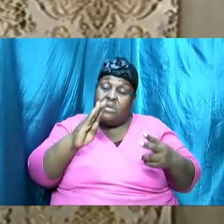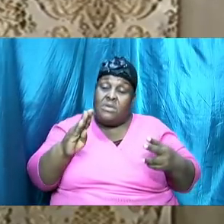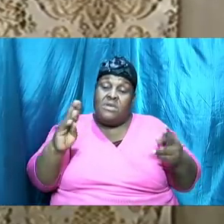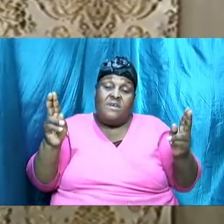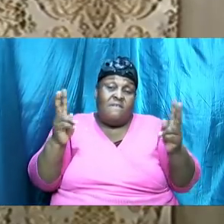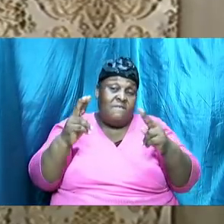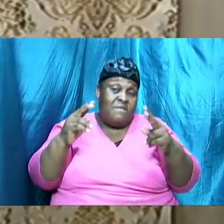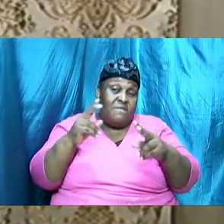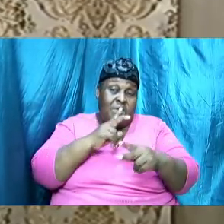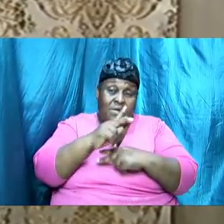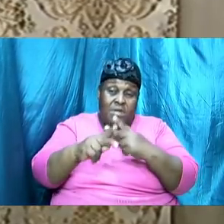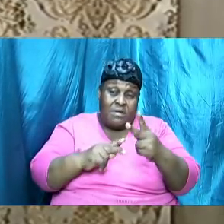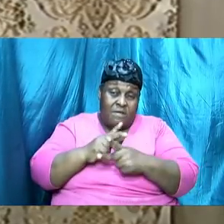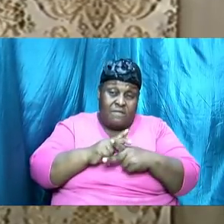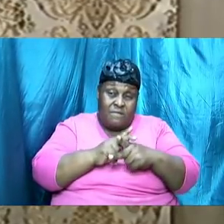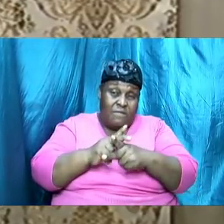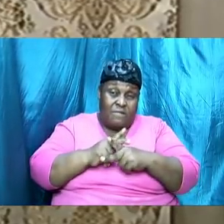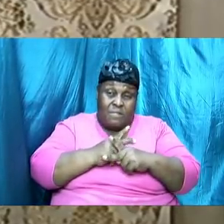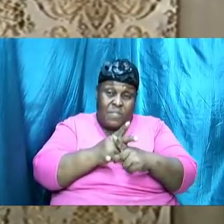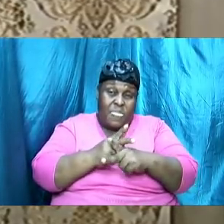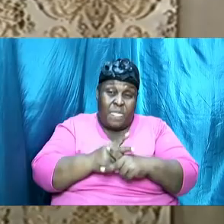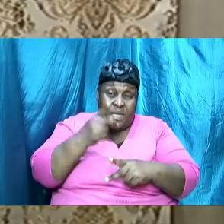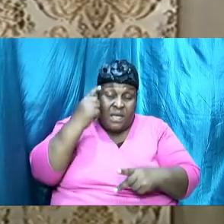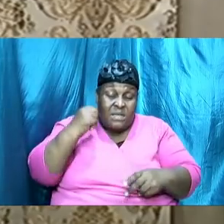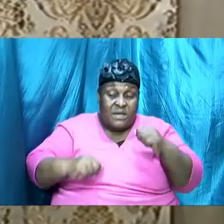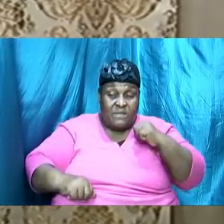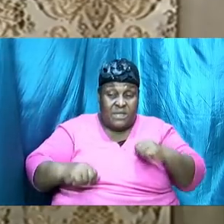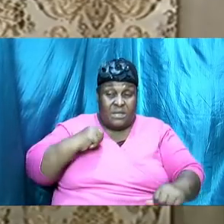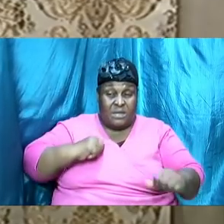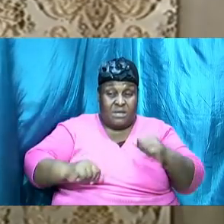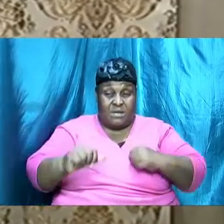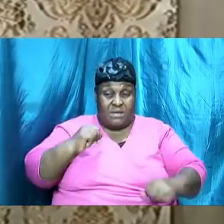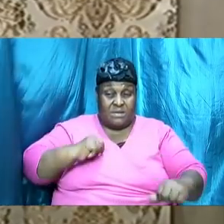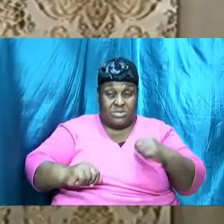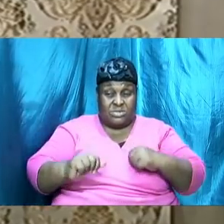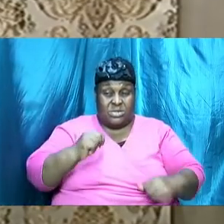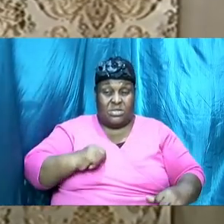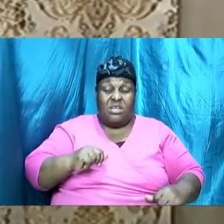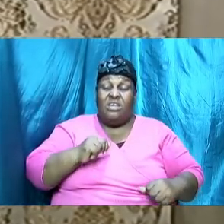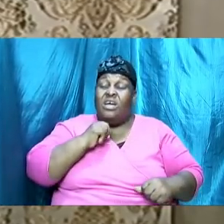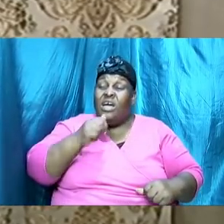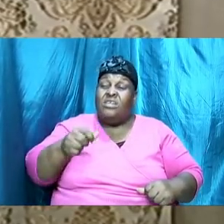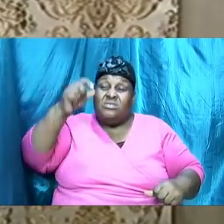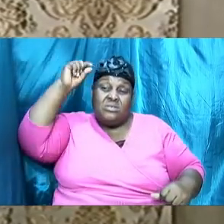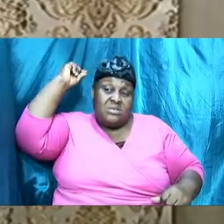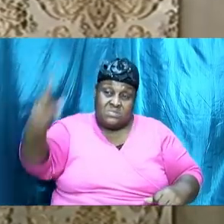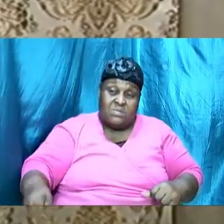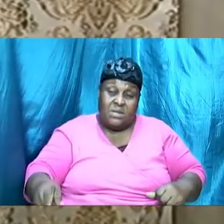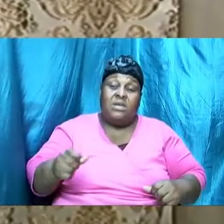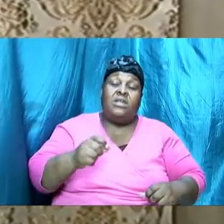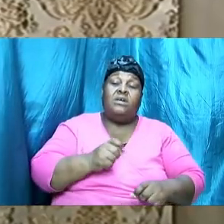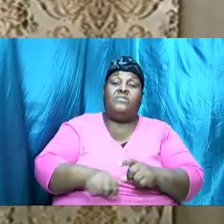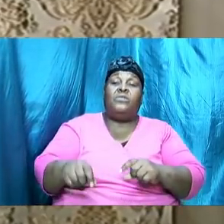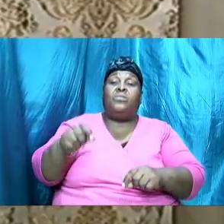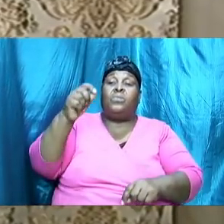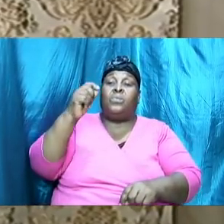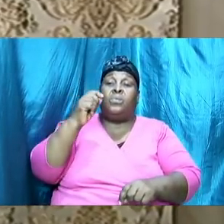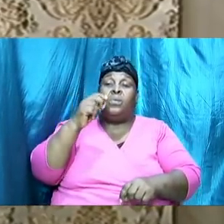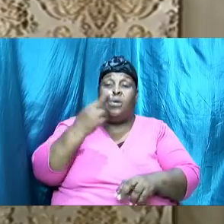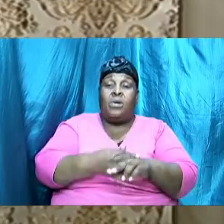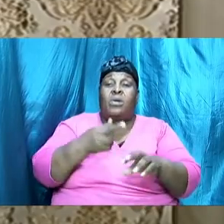because of that action it wasn't just the smiting of the rock but what that did it